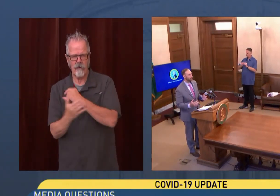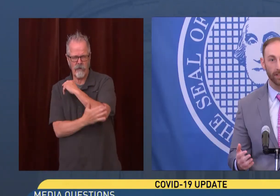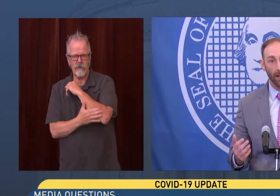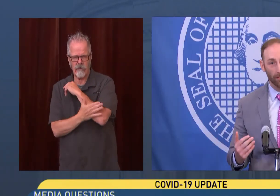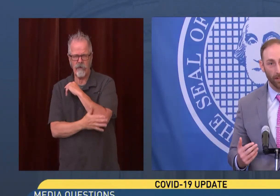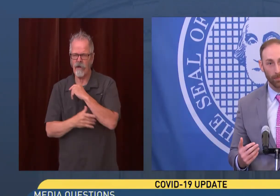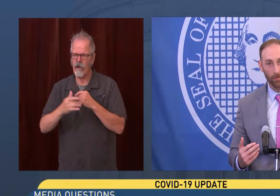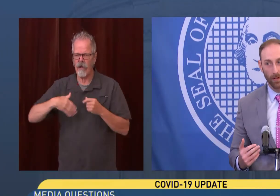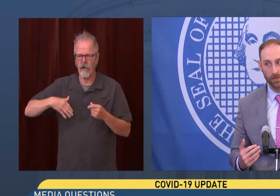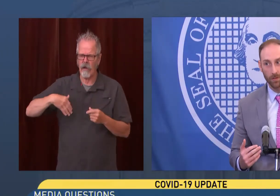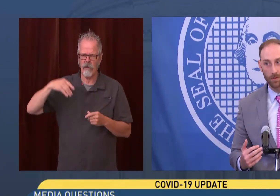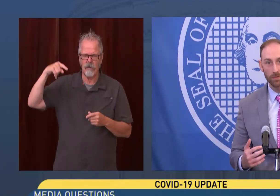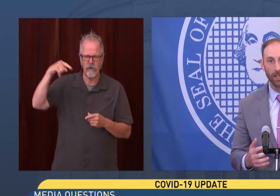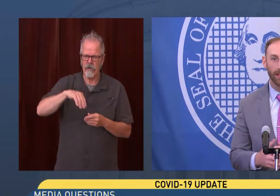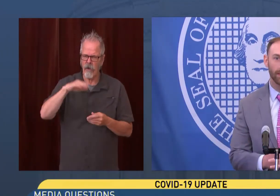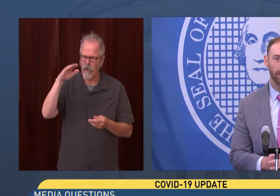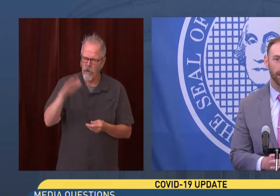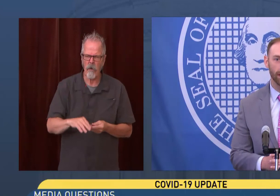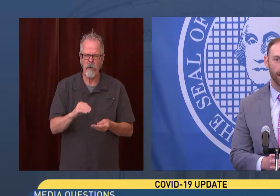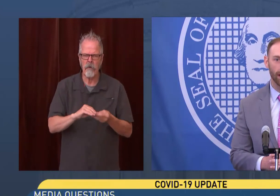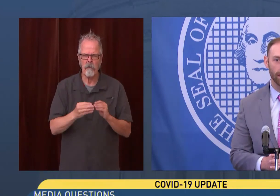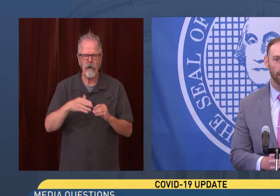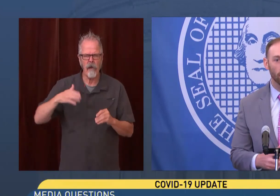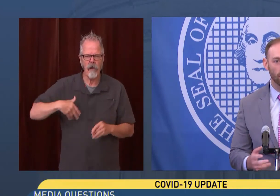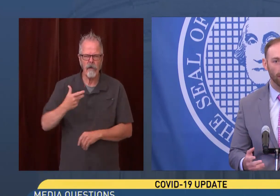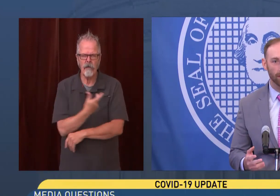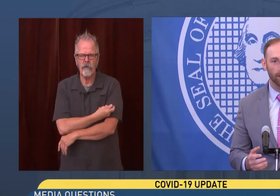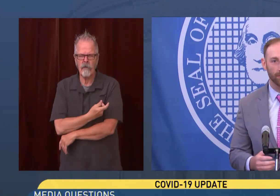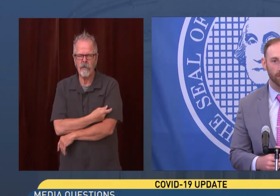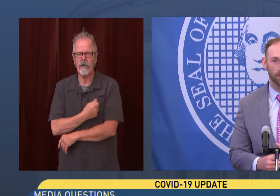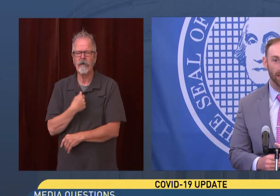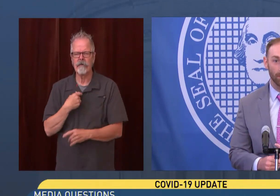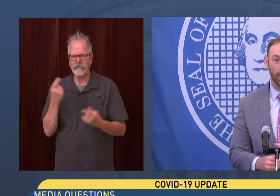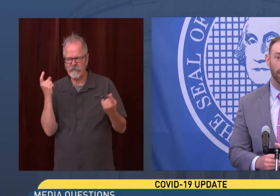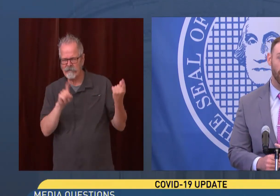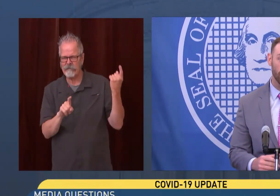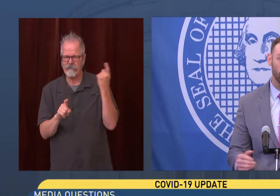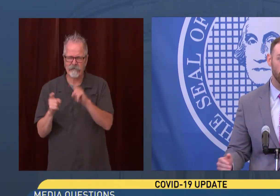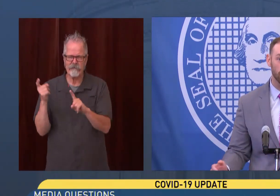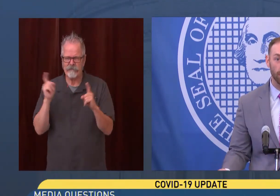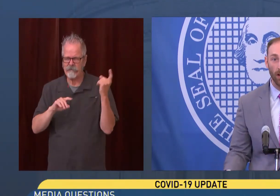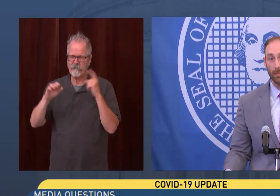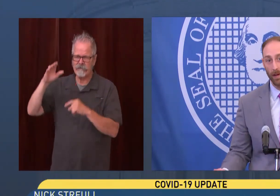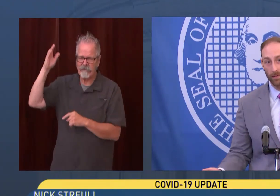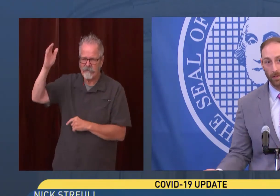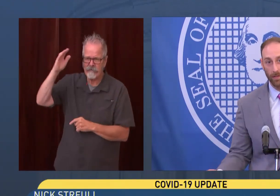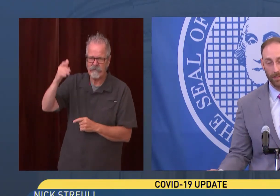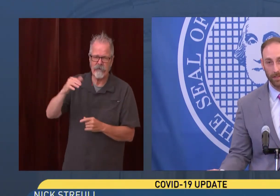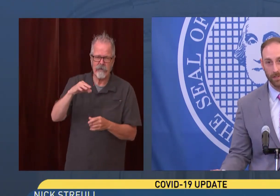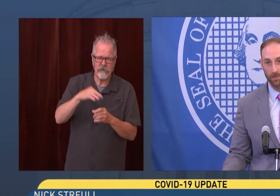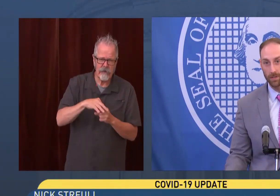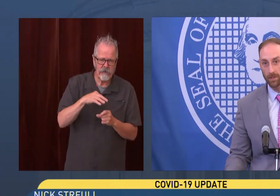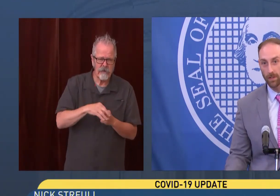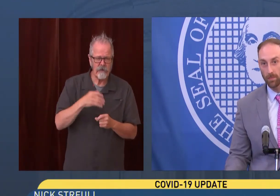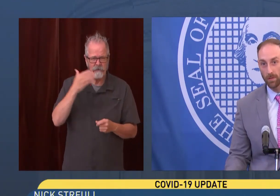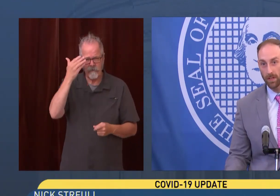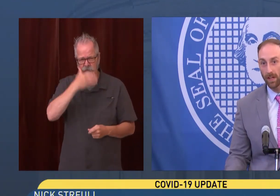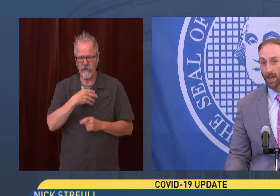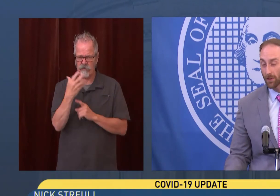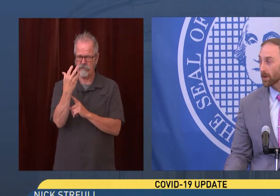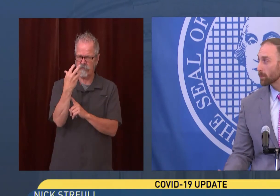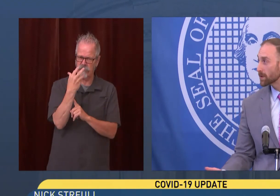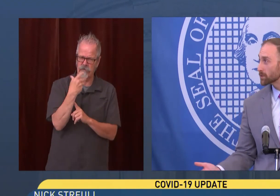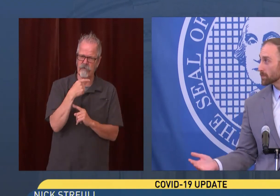together the healthcare professionals, the local elected officials, and the public health folks to talk about the low vaccination rates in their